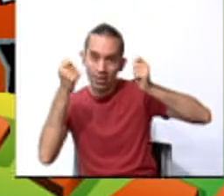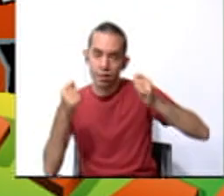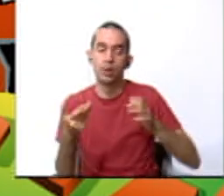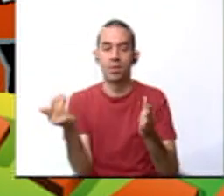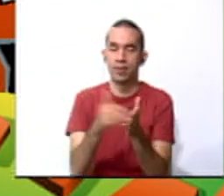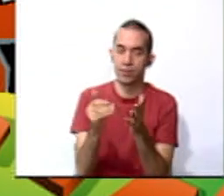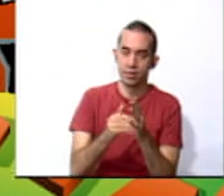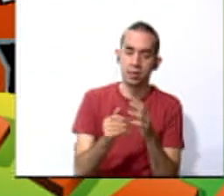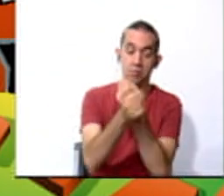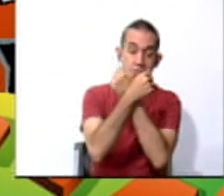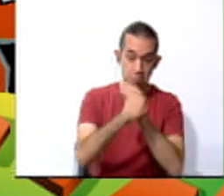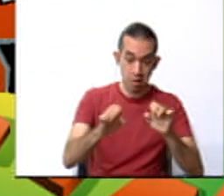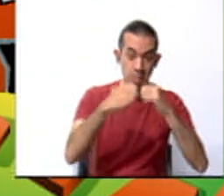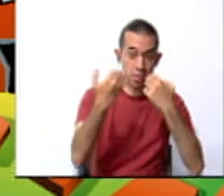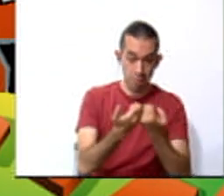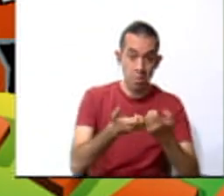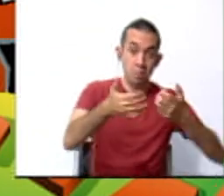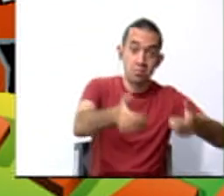Once again, rescue team.